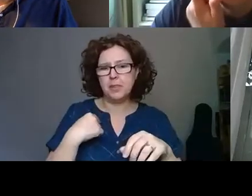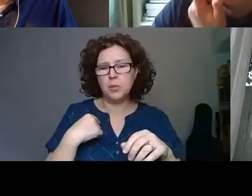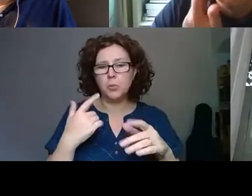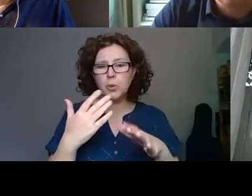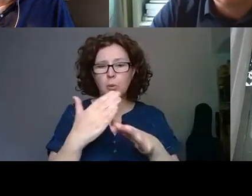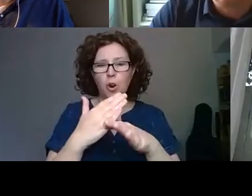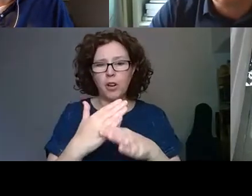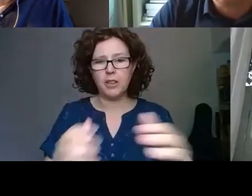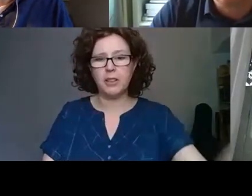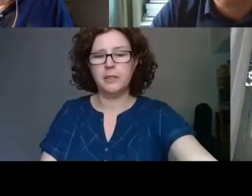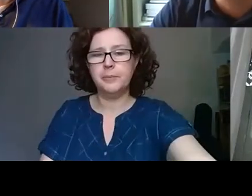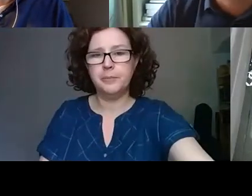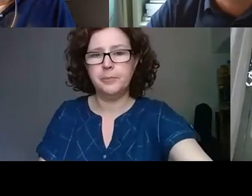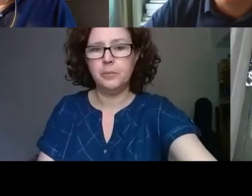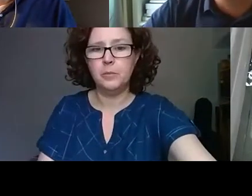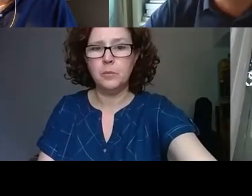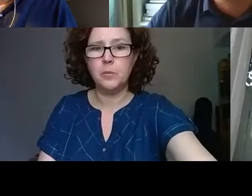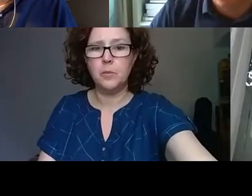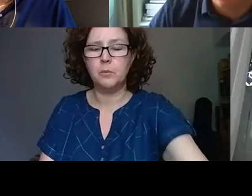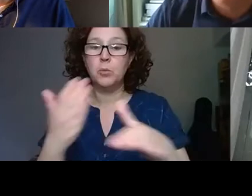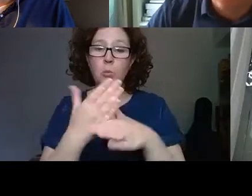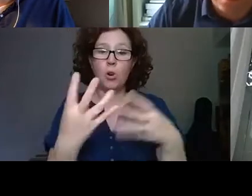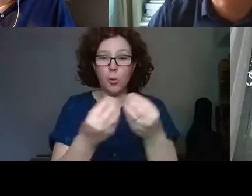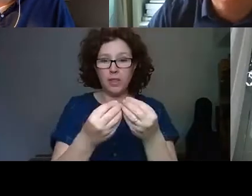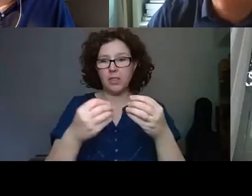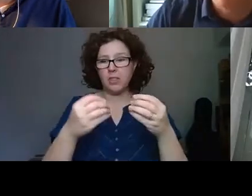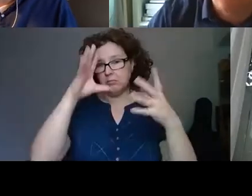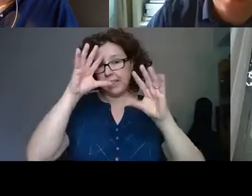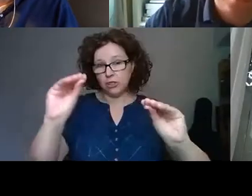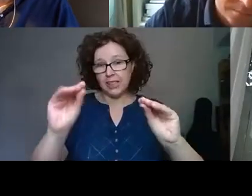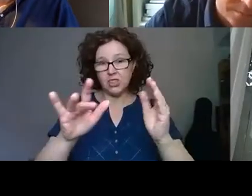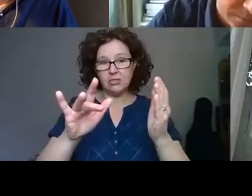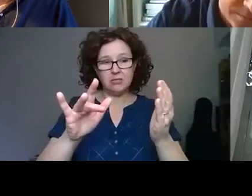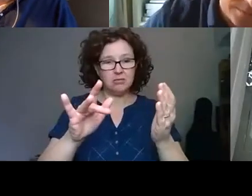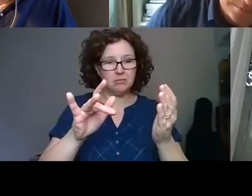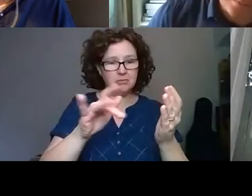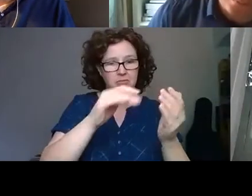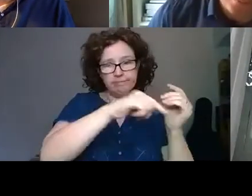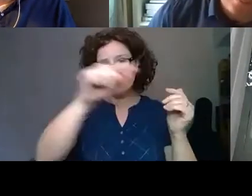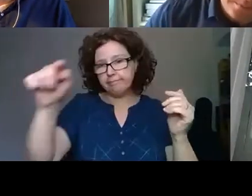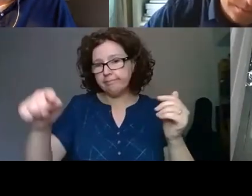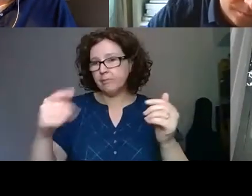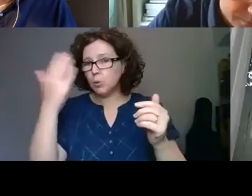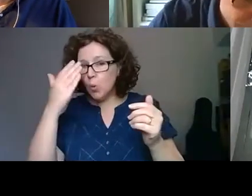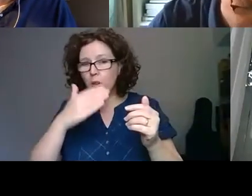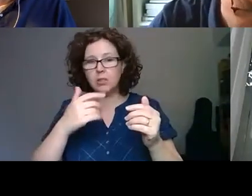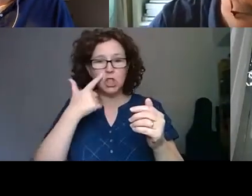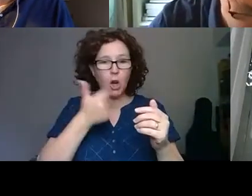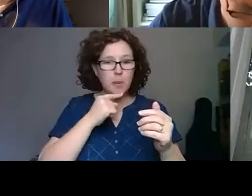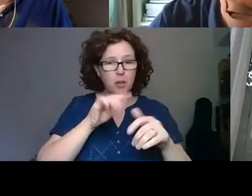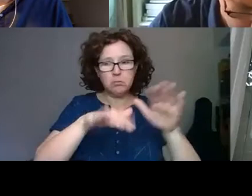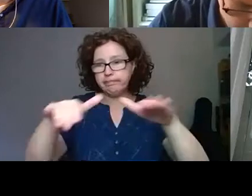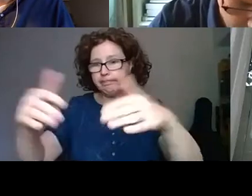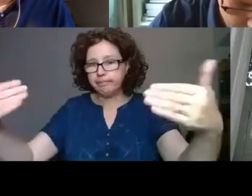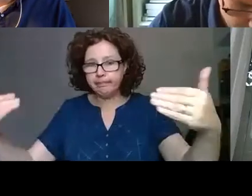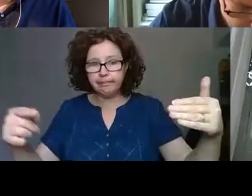the education sector in Northern Ireland, upskilling teachers, schools, young people to get young people involved in the creative industries,